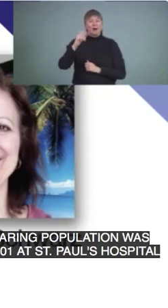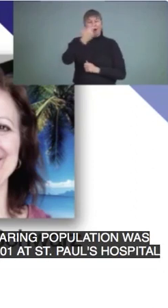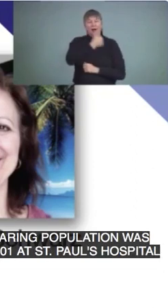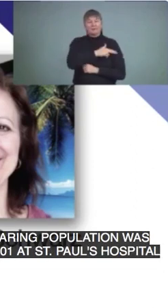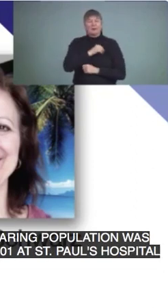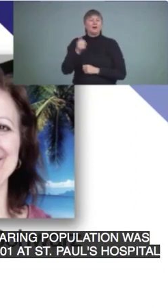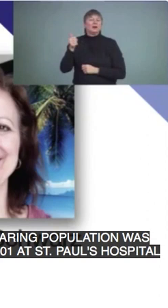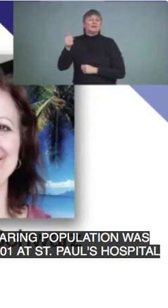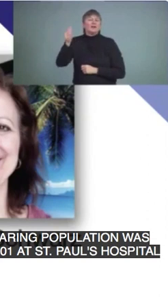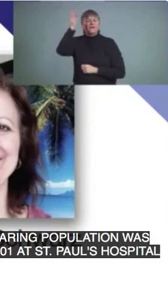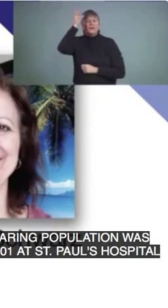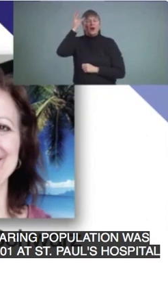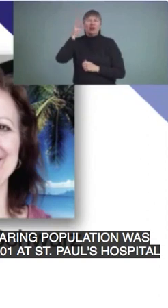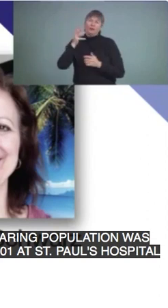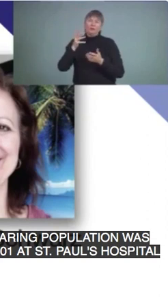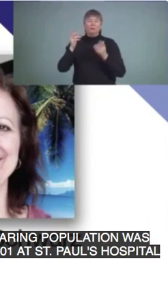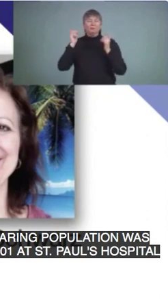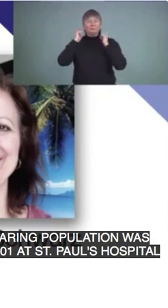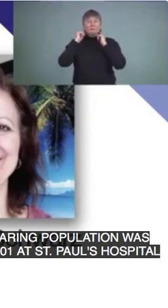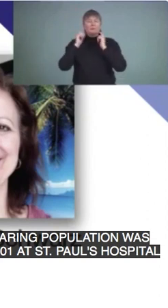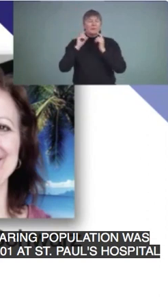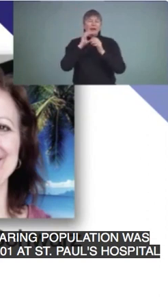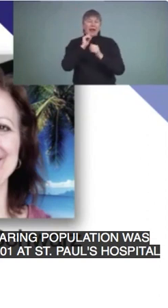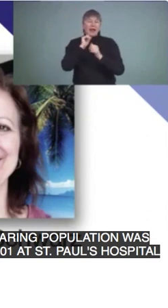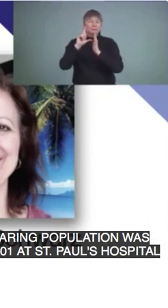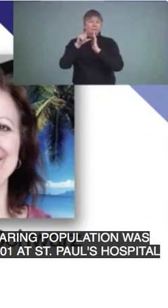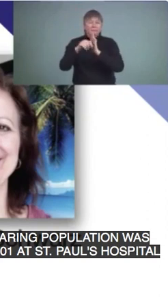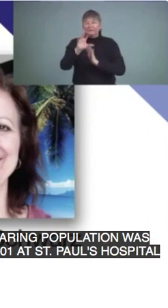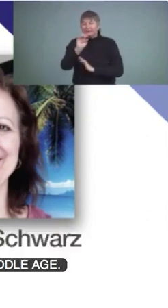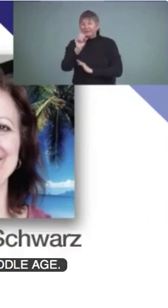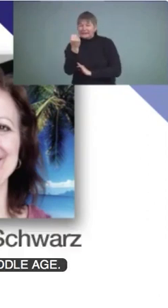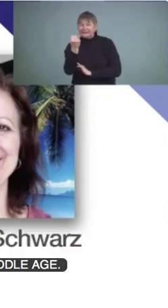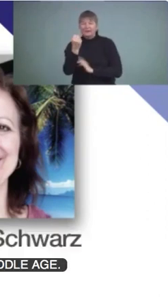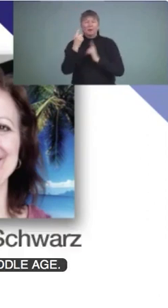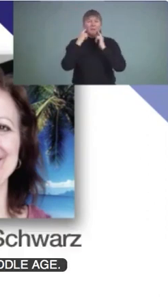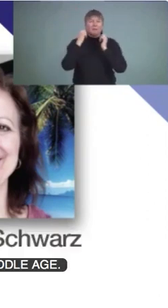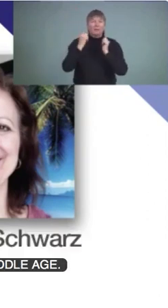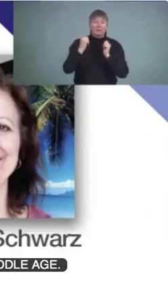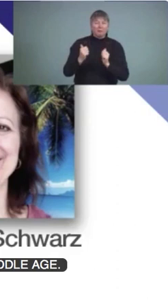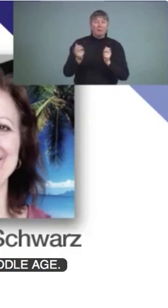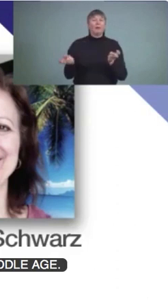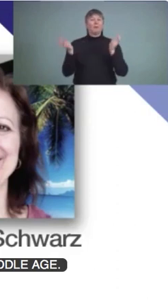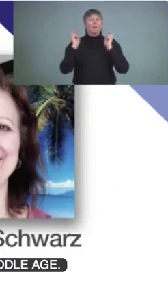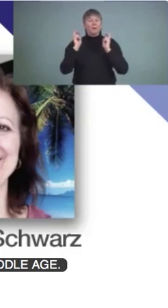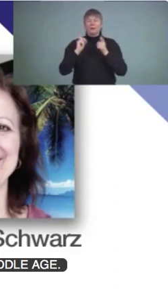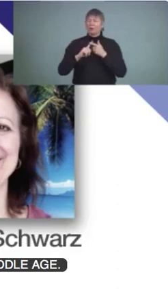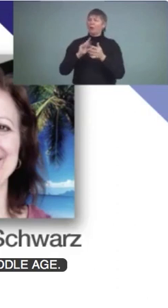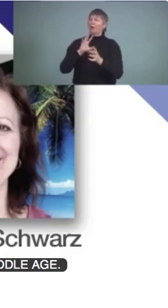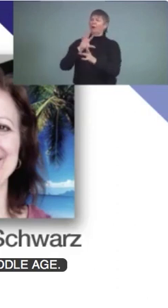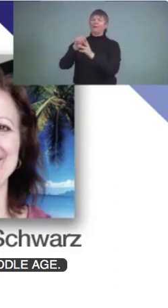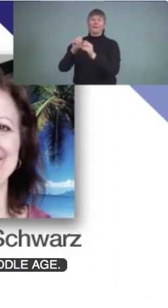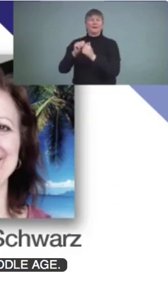his hearing into middle age. I'm very honoured to be doing this presentation with Shelley. Thank you, Jackie,